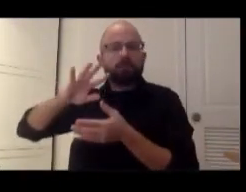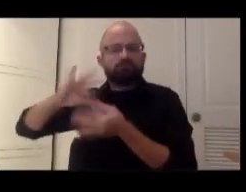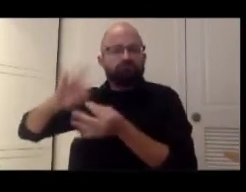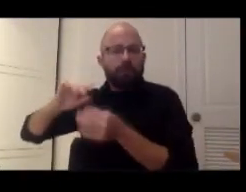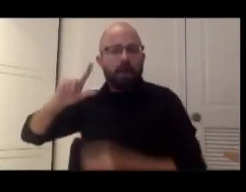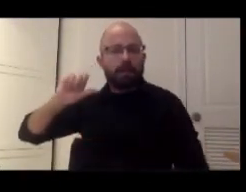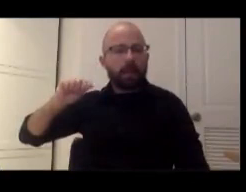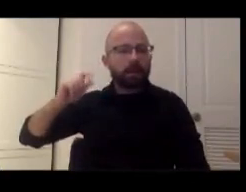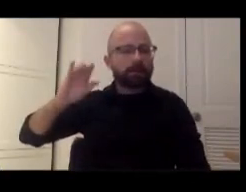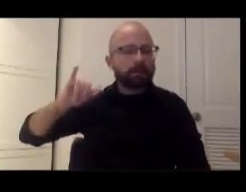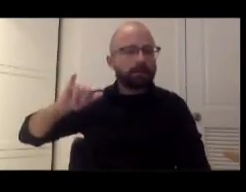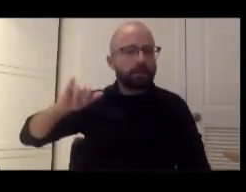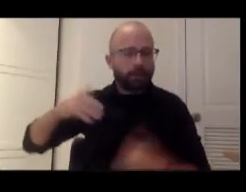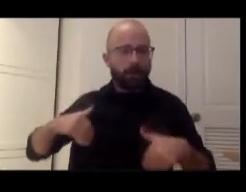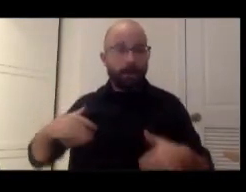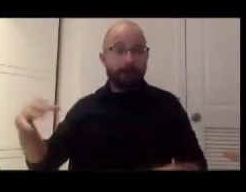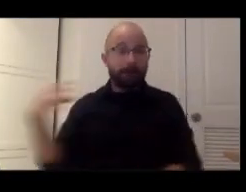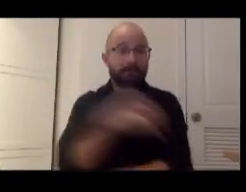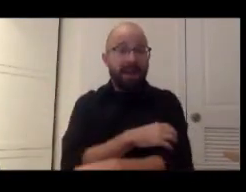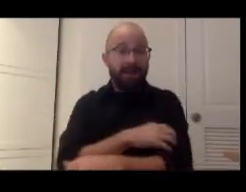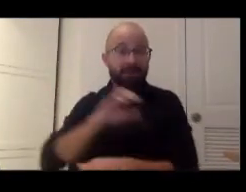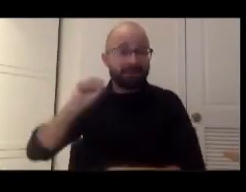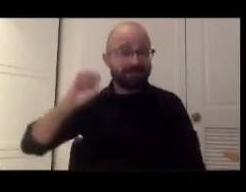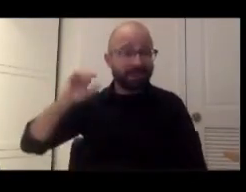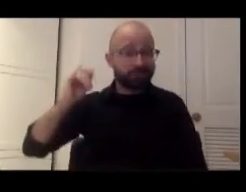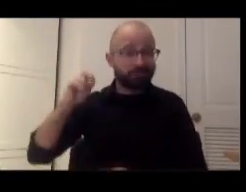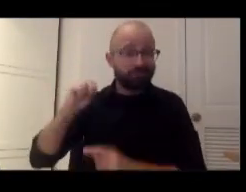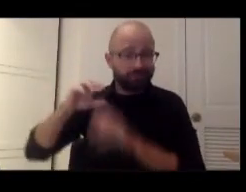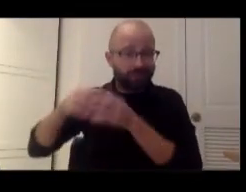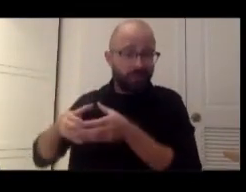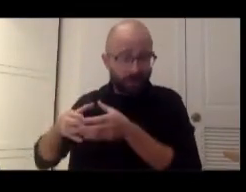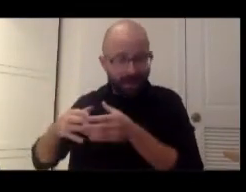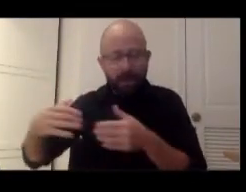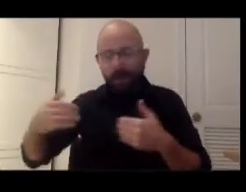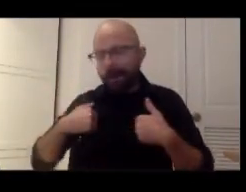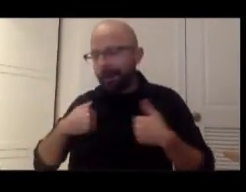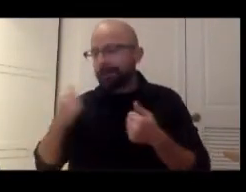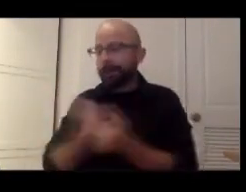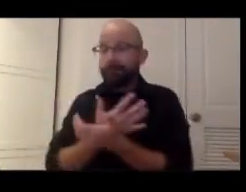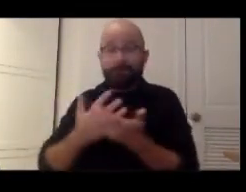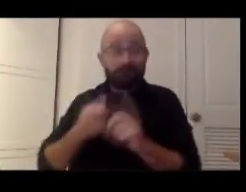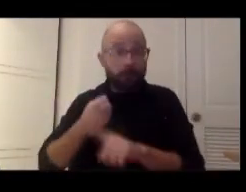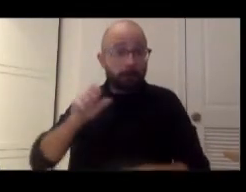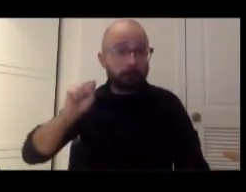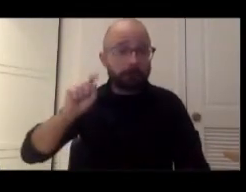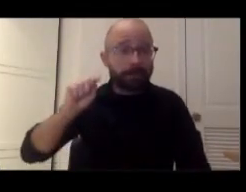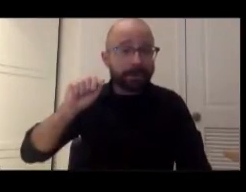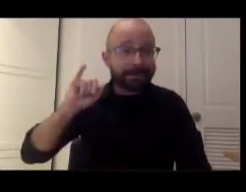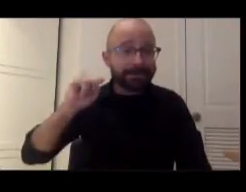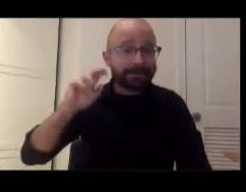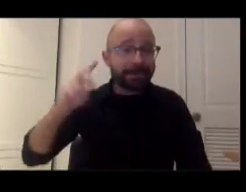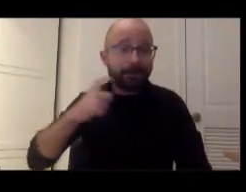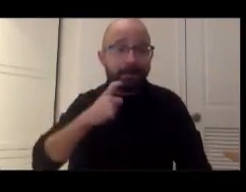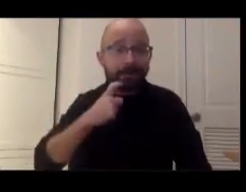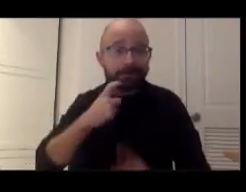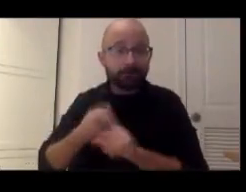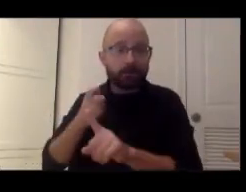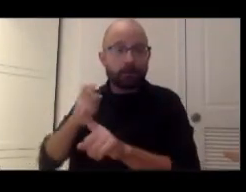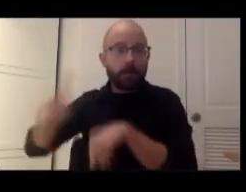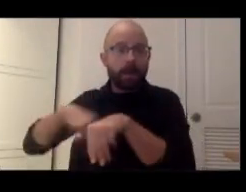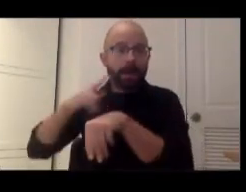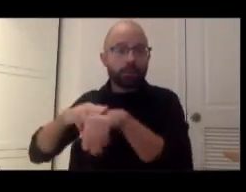powerful section which has everything from the stained glass taken out of the National Cathedral that